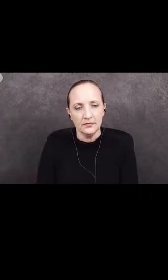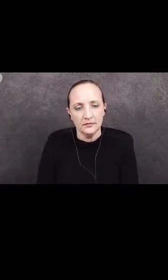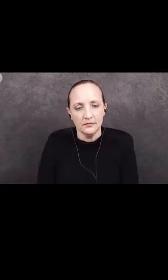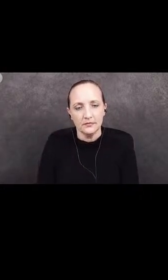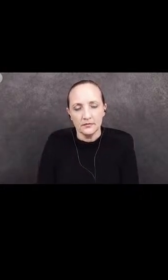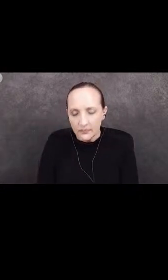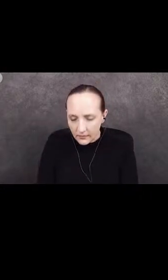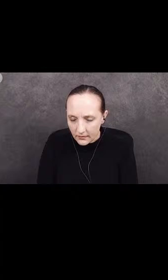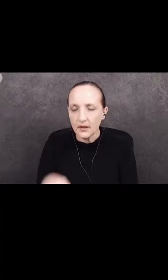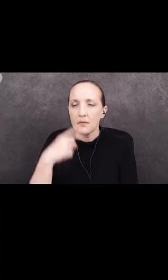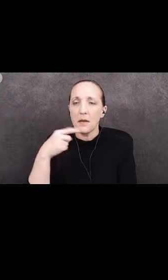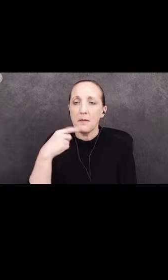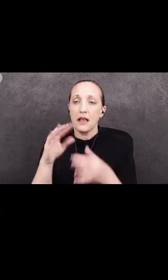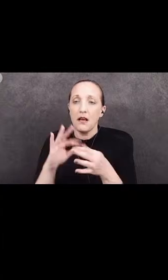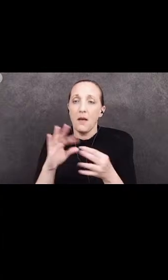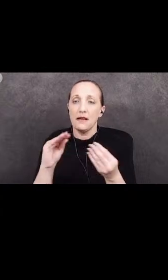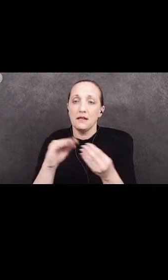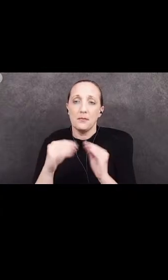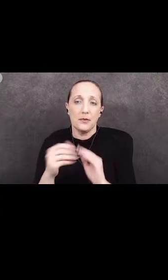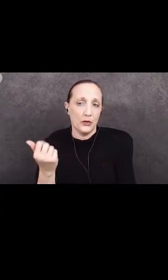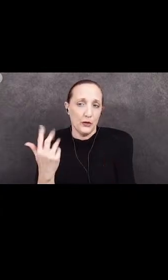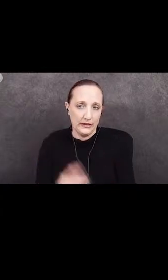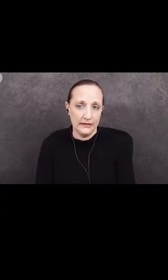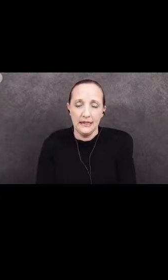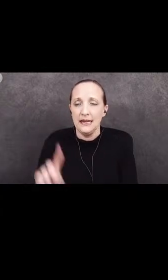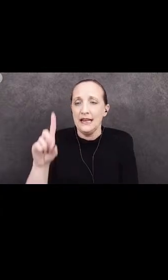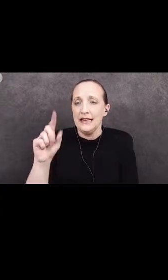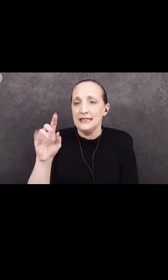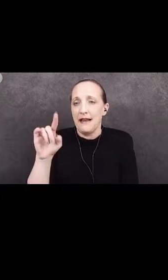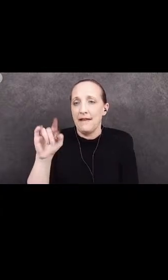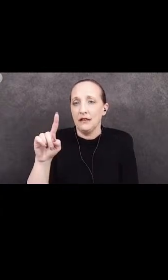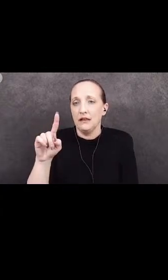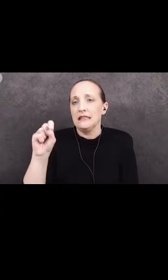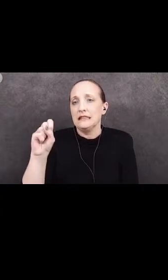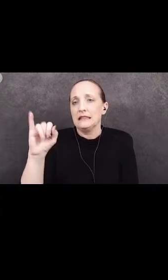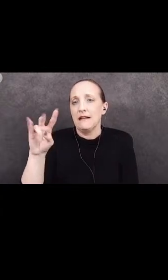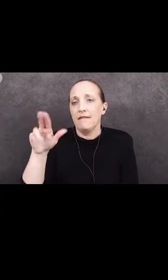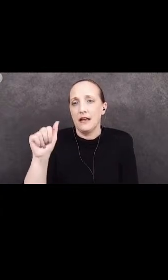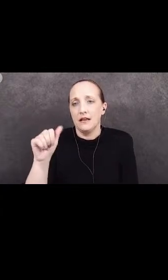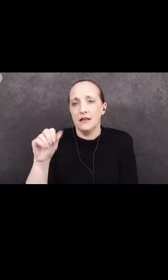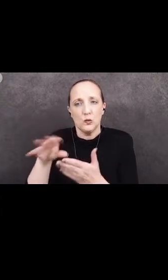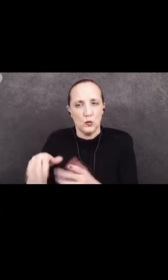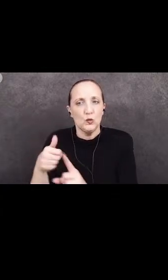Public comment number 13. David Silva. Student.